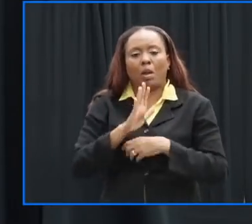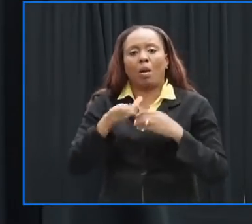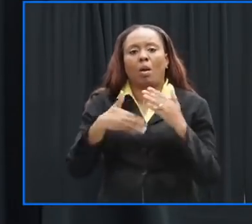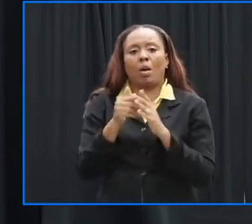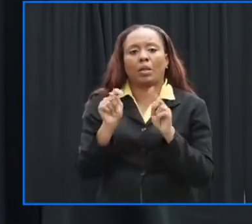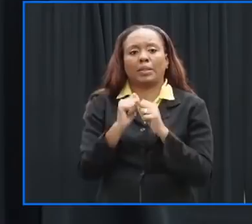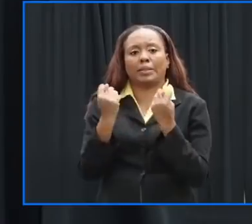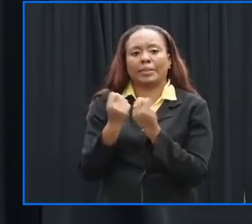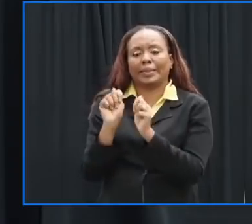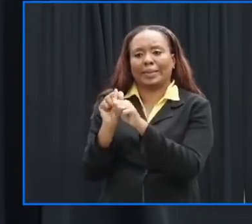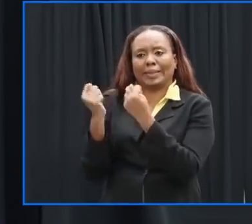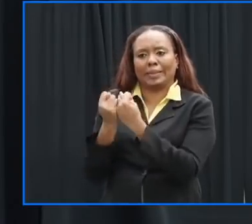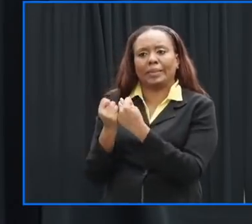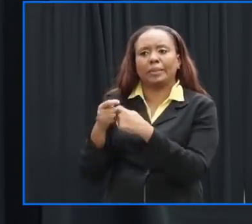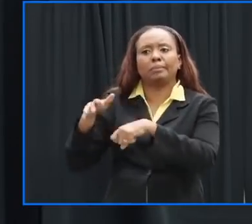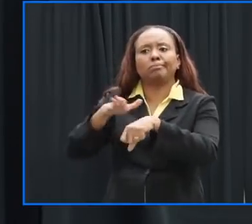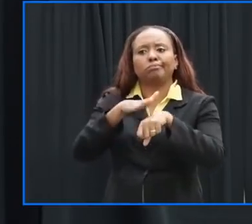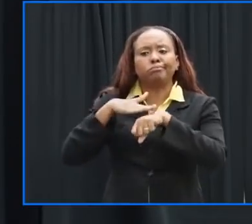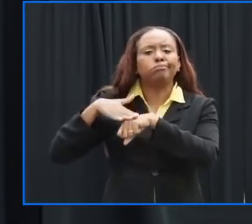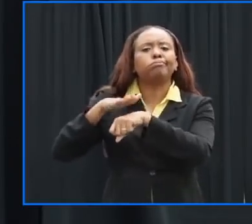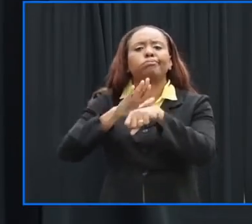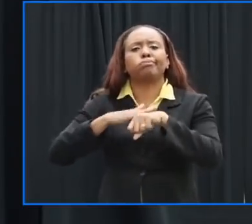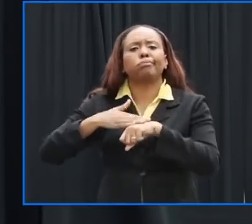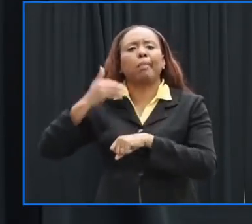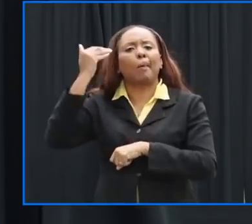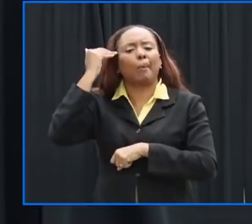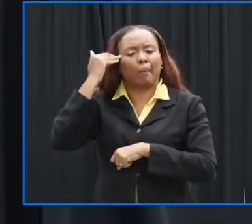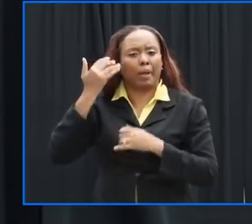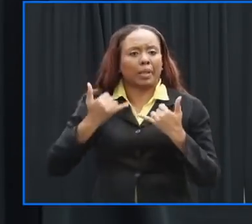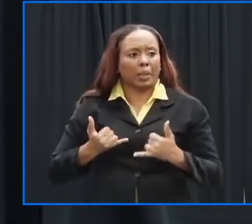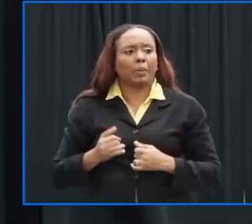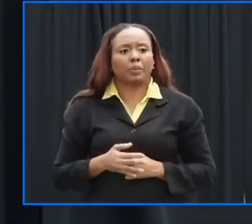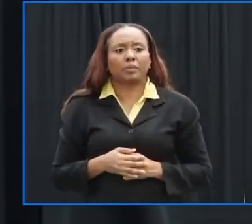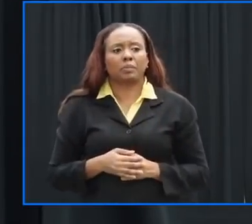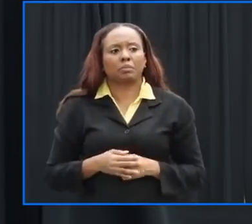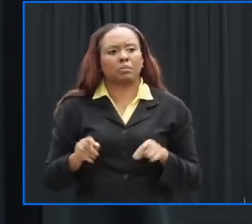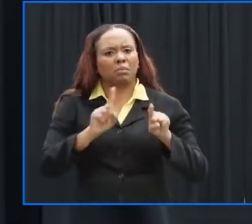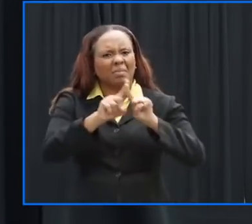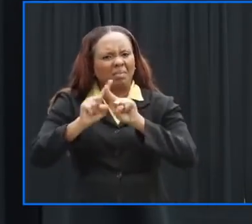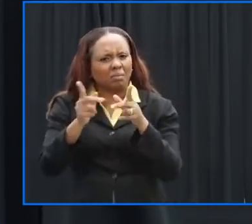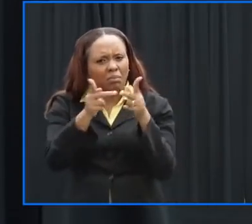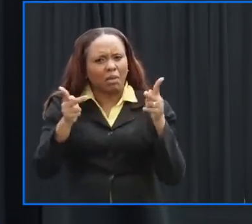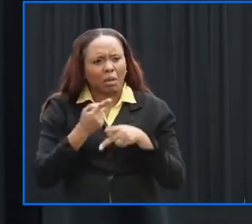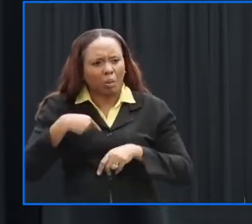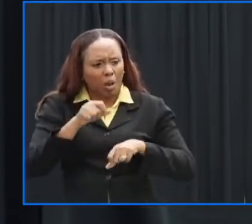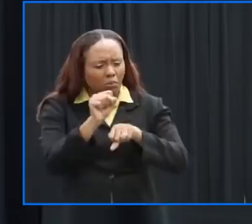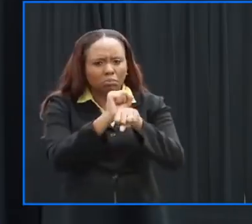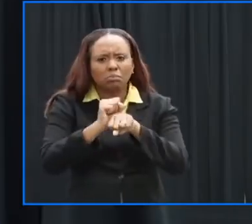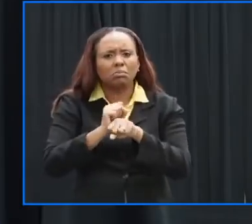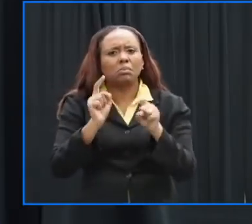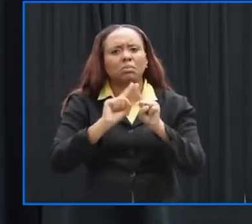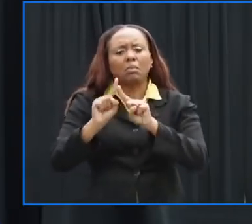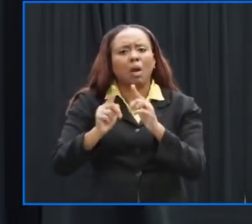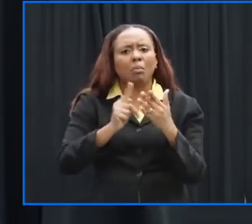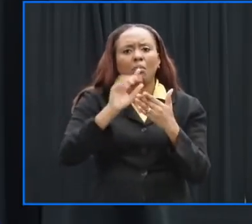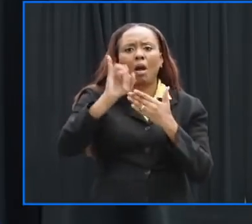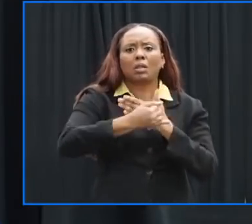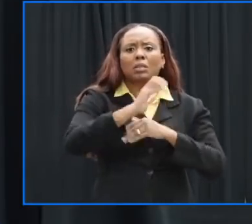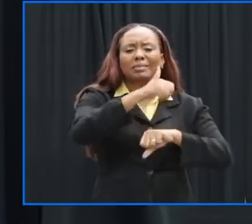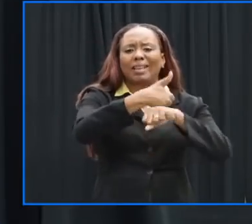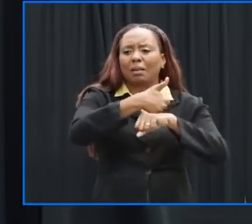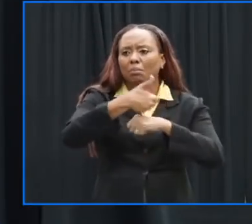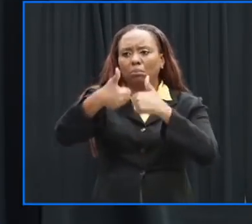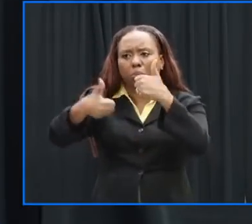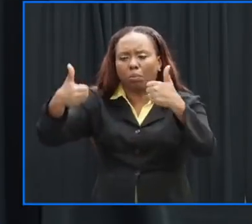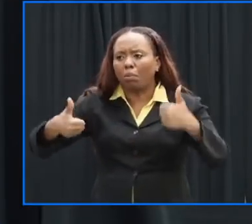alert and we have also a number of sites that we have been working on for a number of projects those